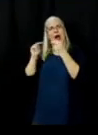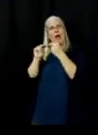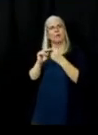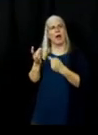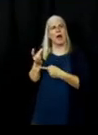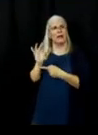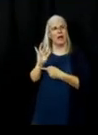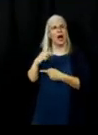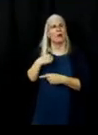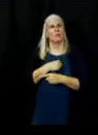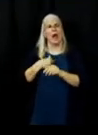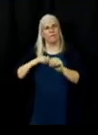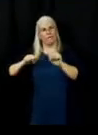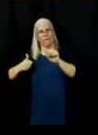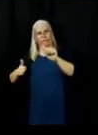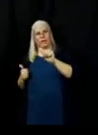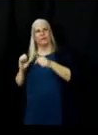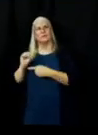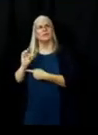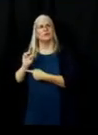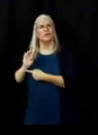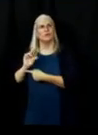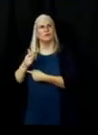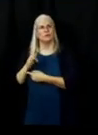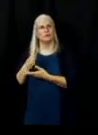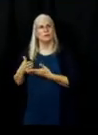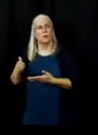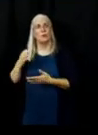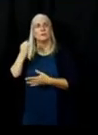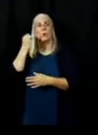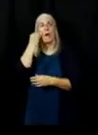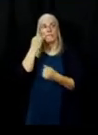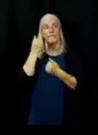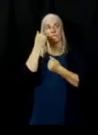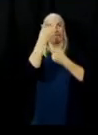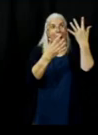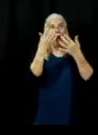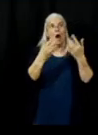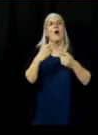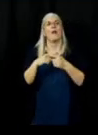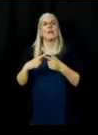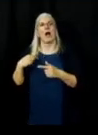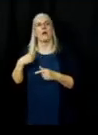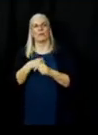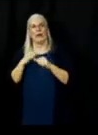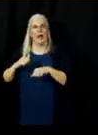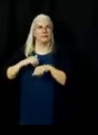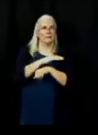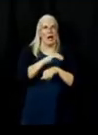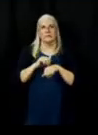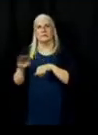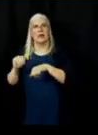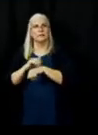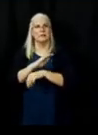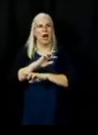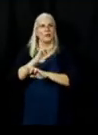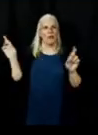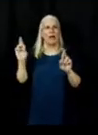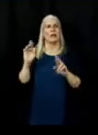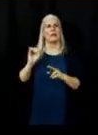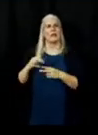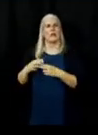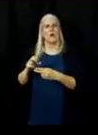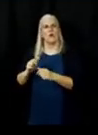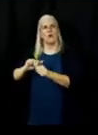day in case fire intensity picks up in any area of the fire we have those surge resources that can get out there that's the same there's multiple